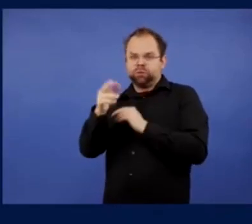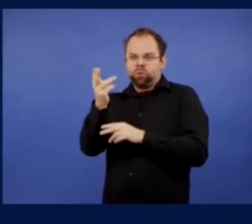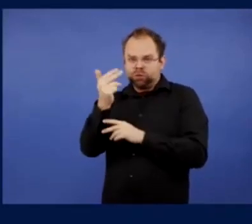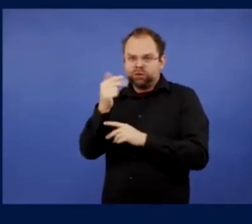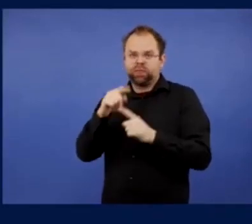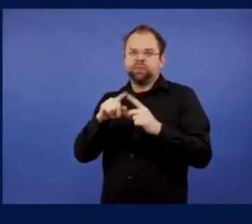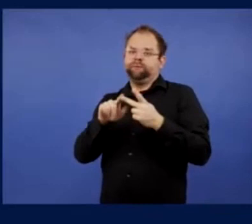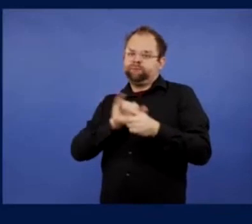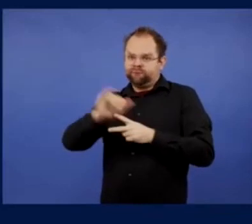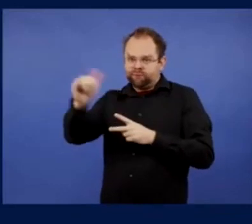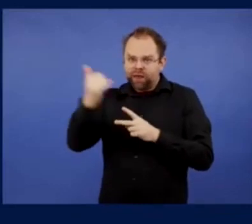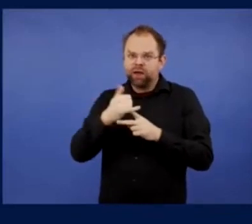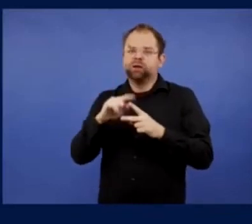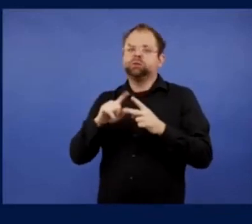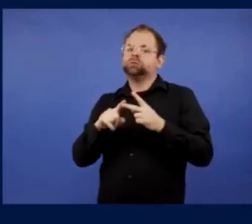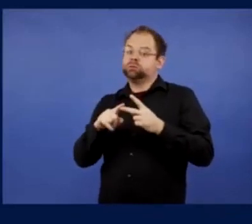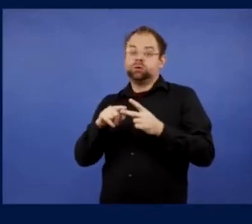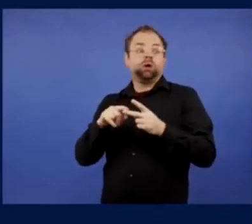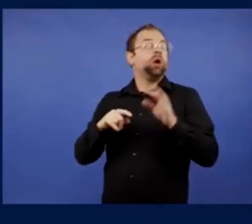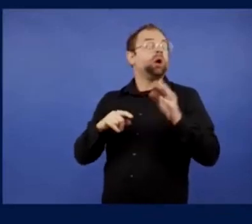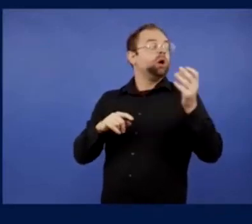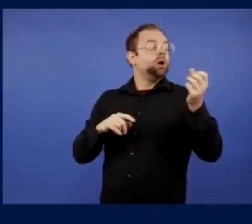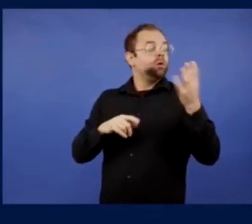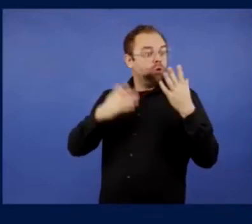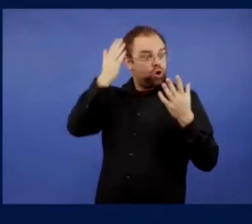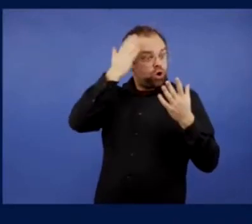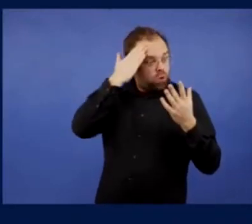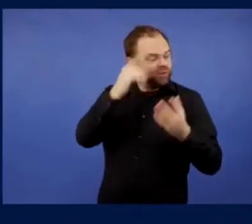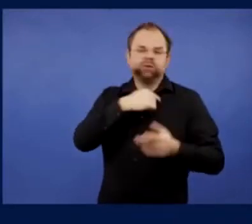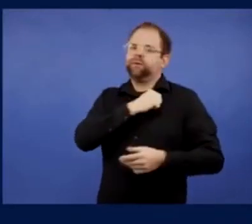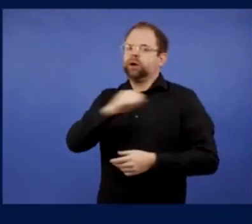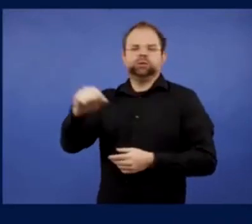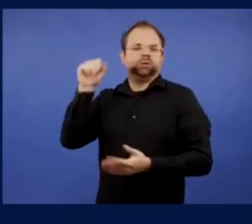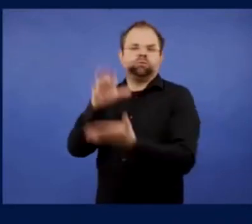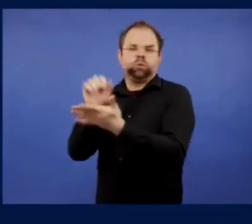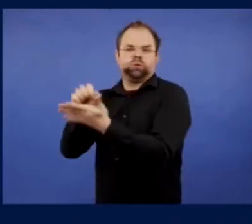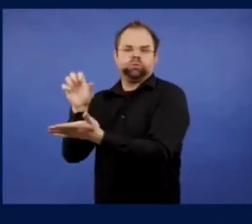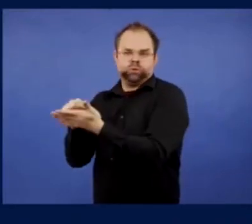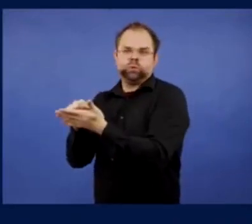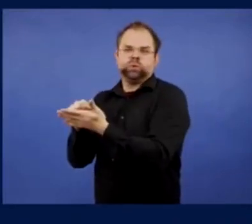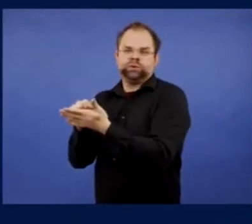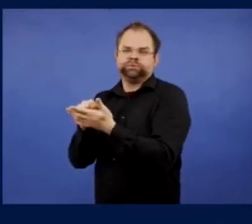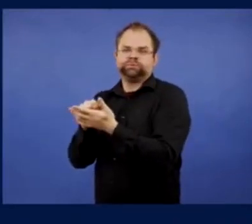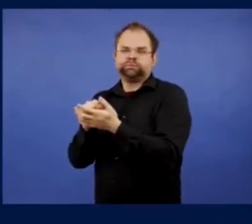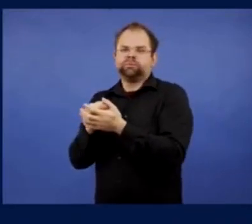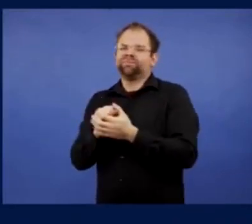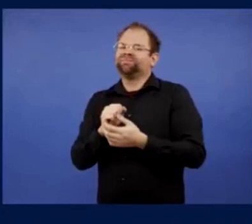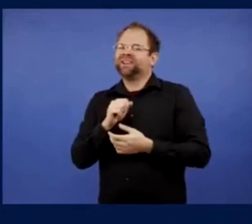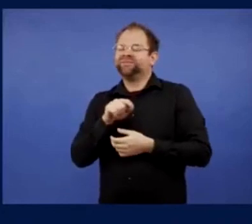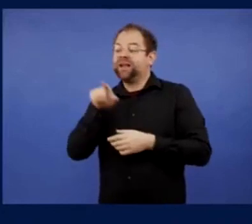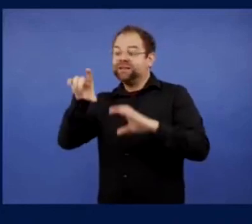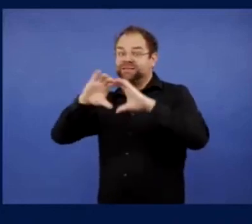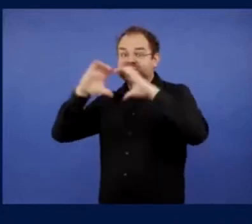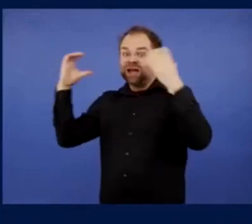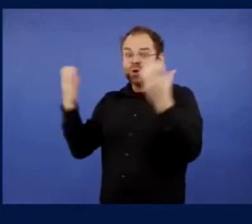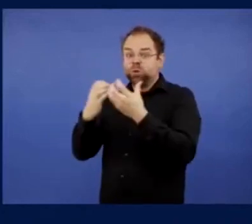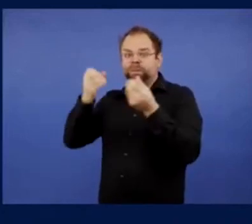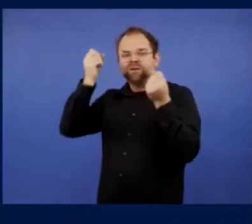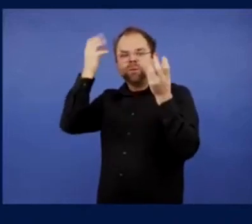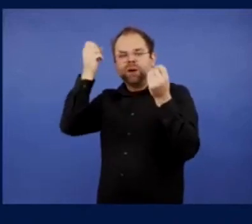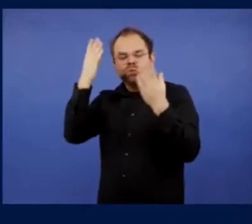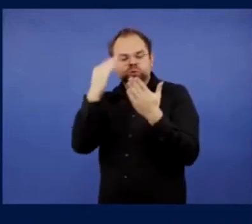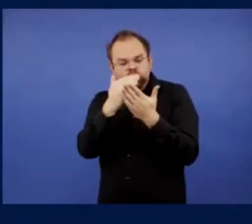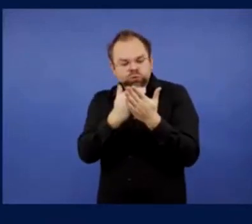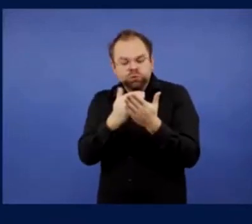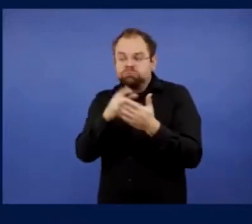at all. You know, and it just raises issues on the day of the game. And, you know, I've had one where there was no transport once we